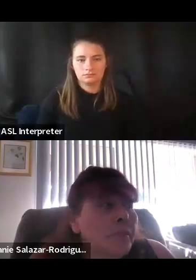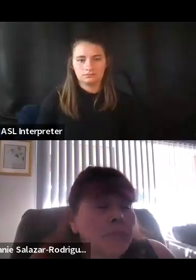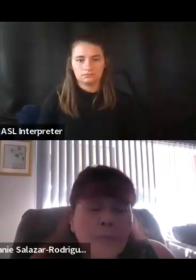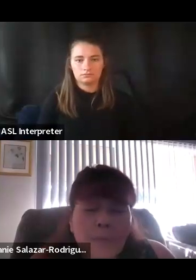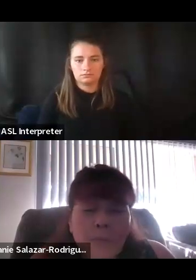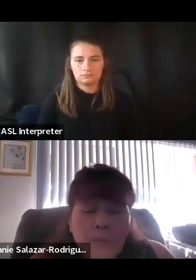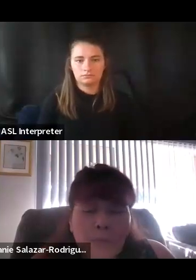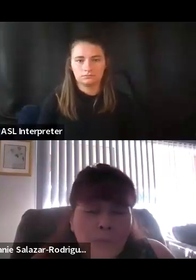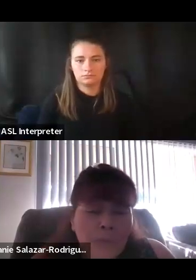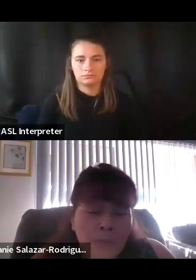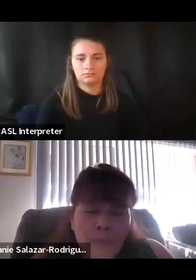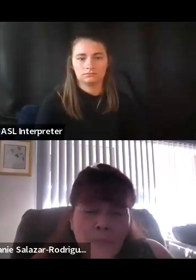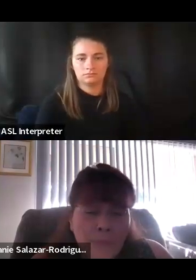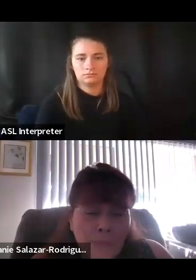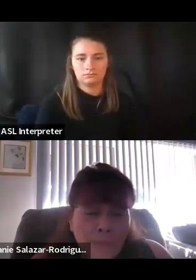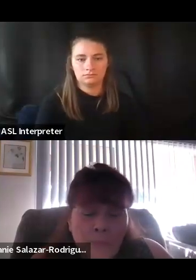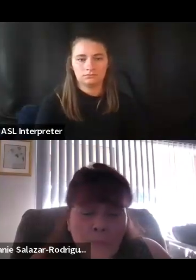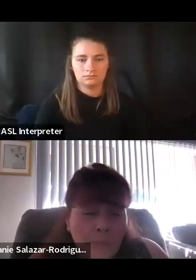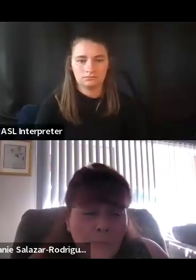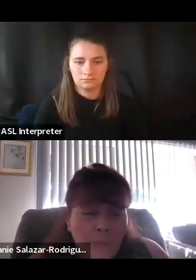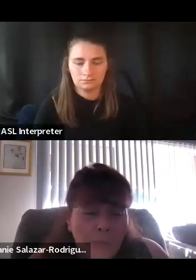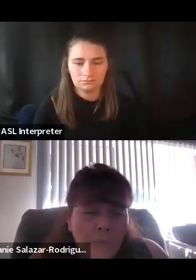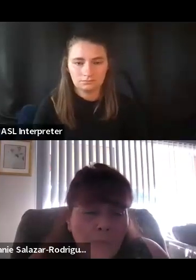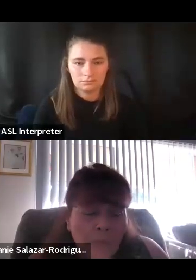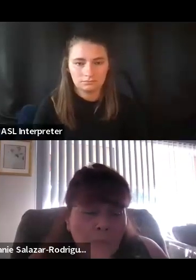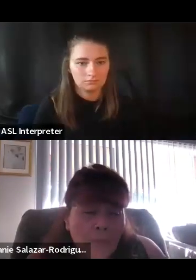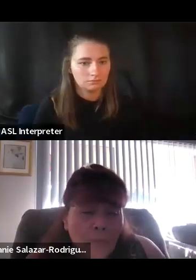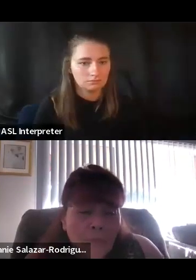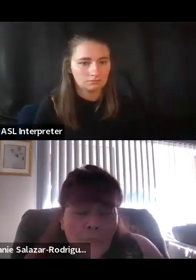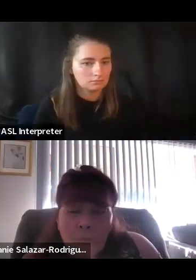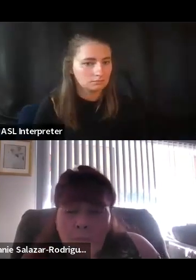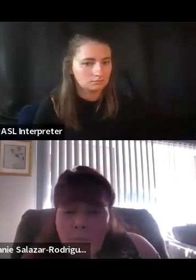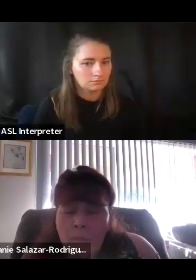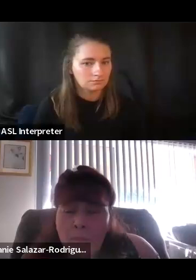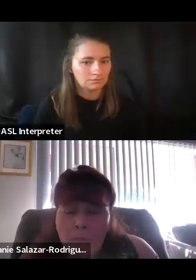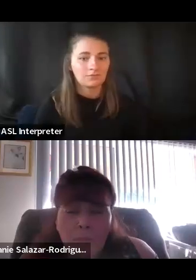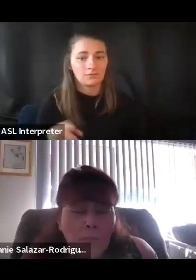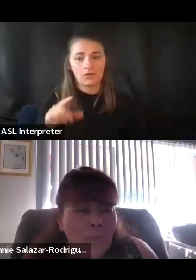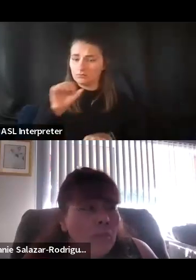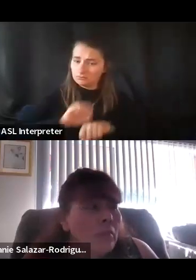Thank you. I can relate completely. I've done some of the work that you have done too.